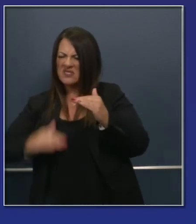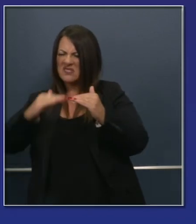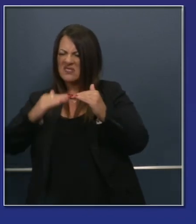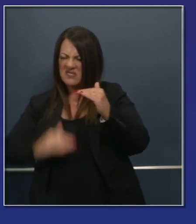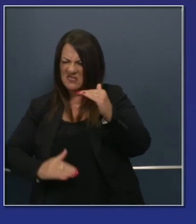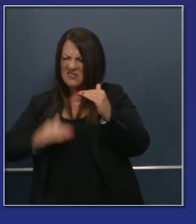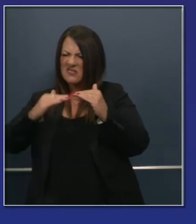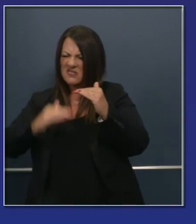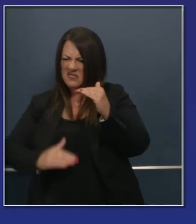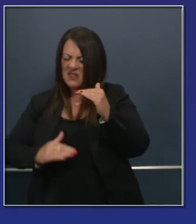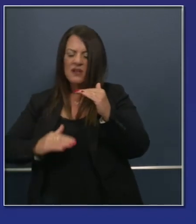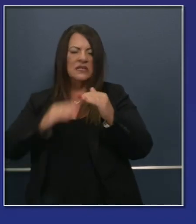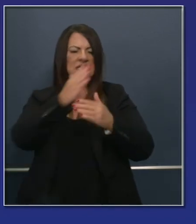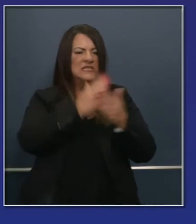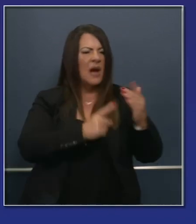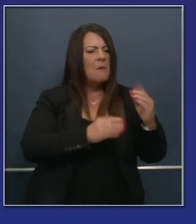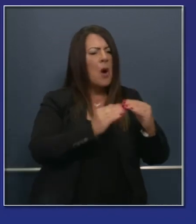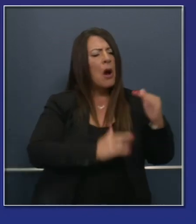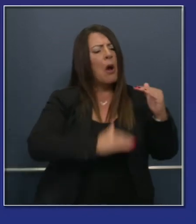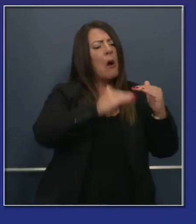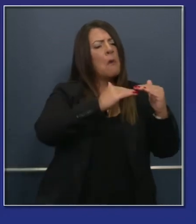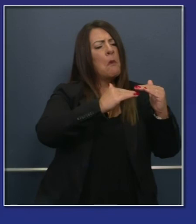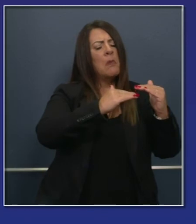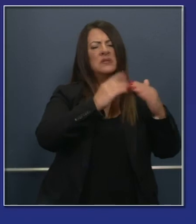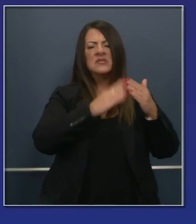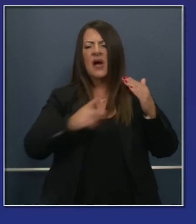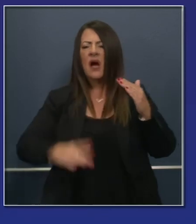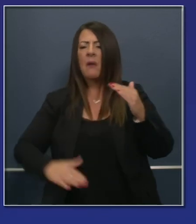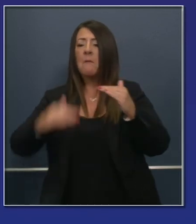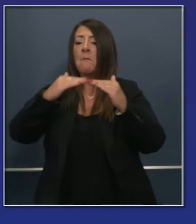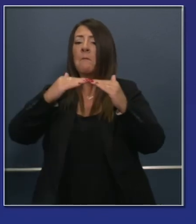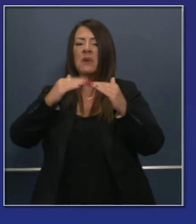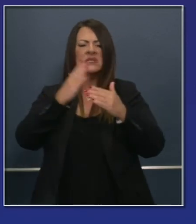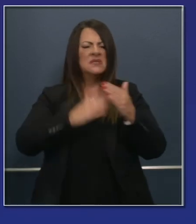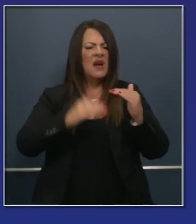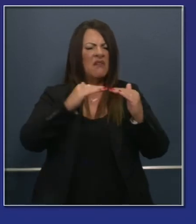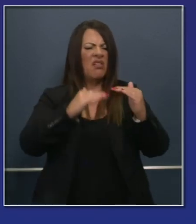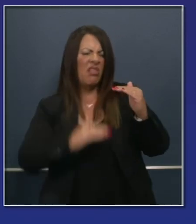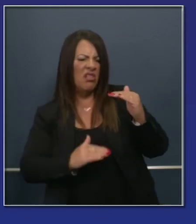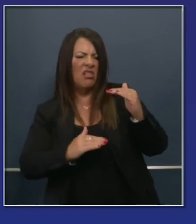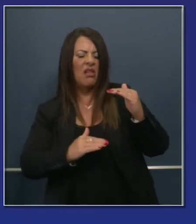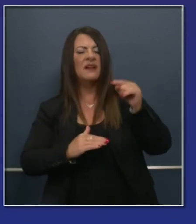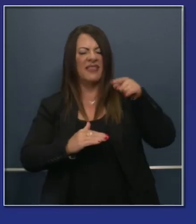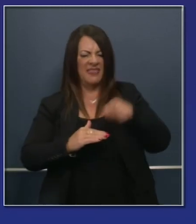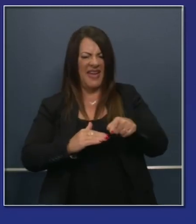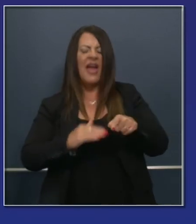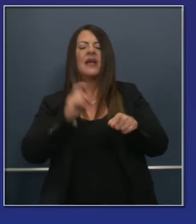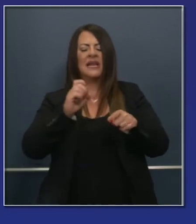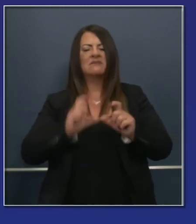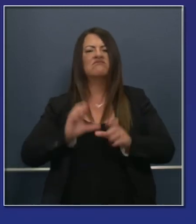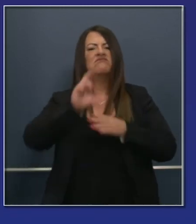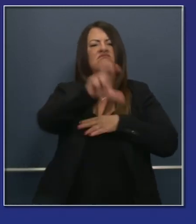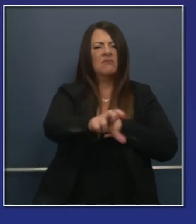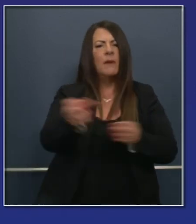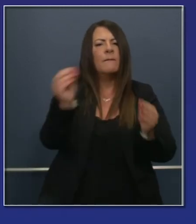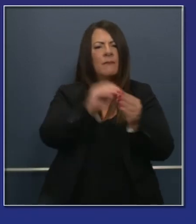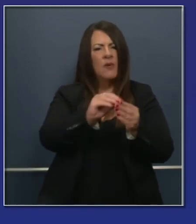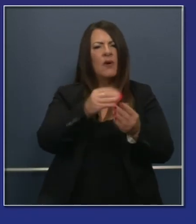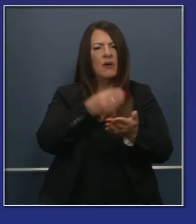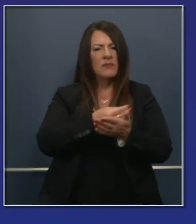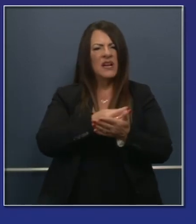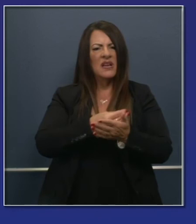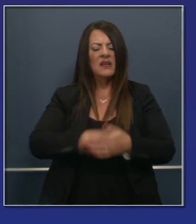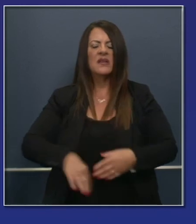debate with the legislature on how we thought best to utilize the CARES Act funds. 81% of those funds we landed